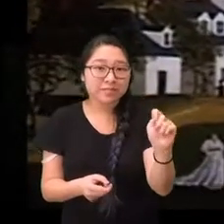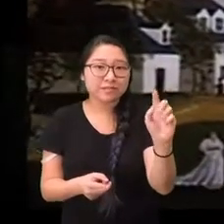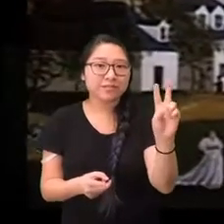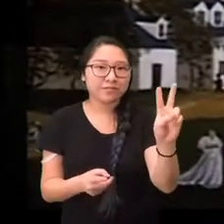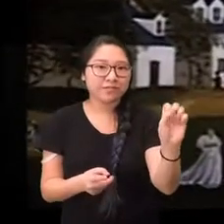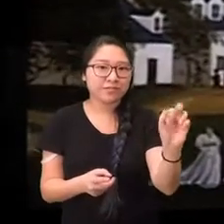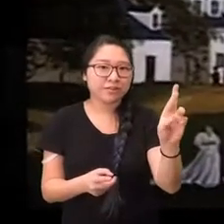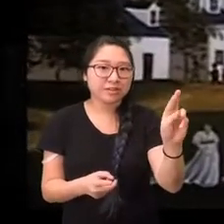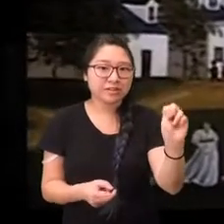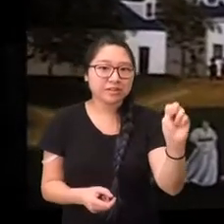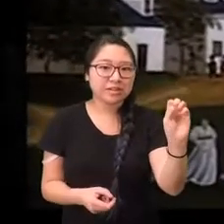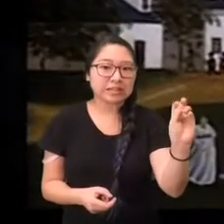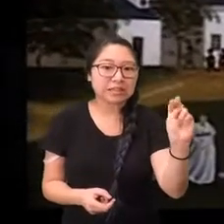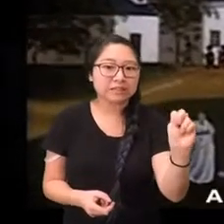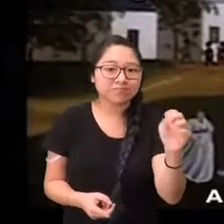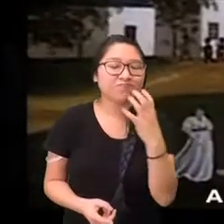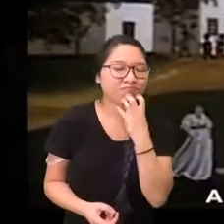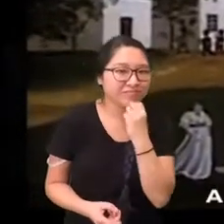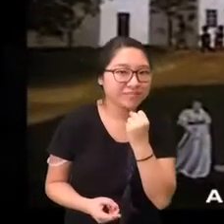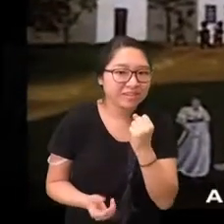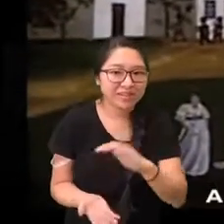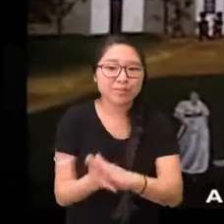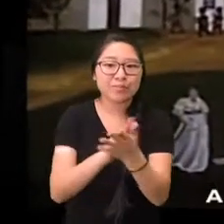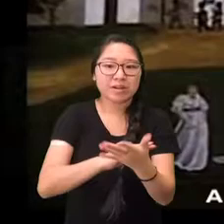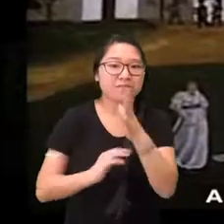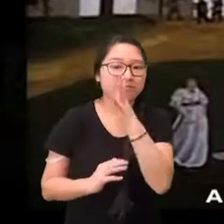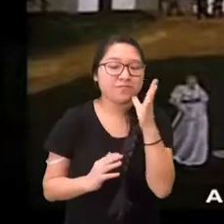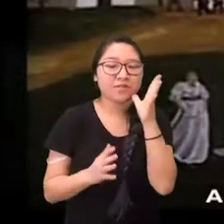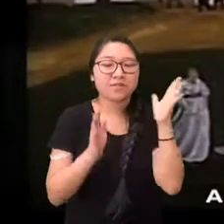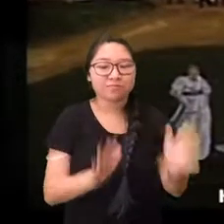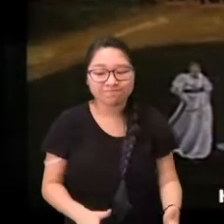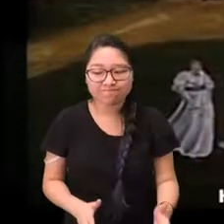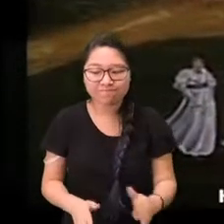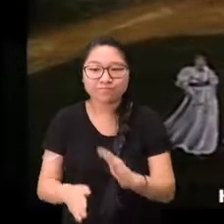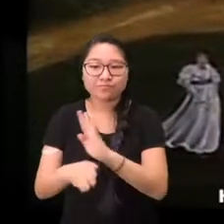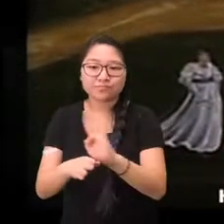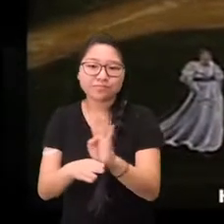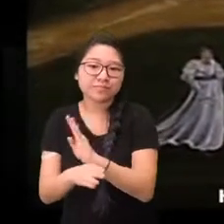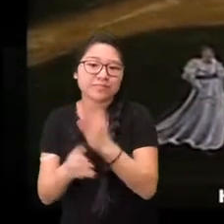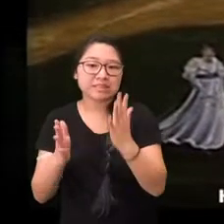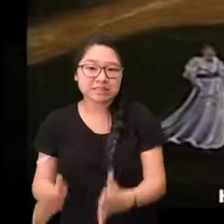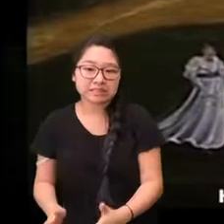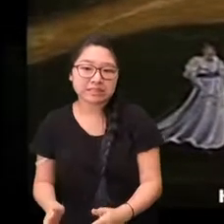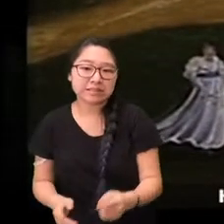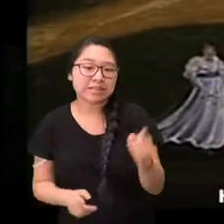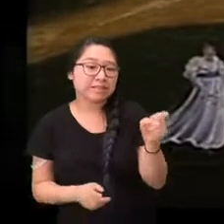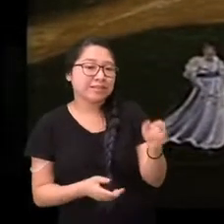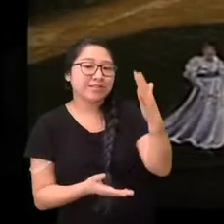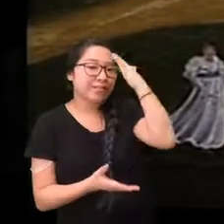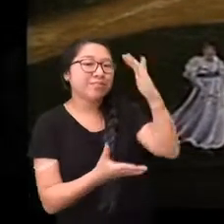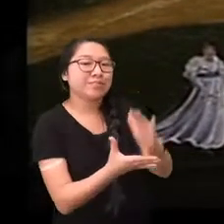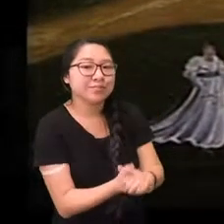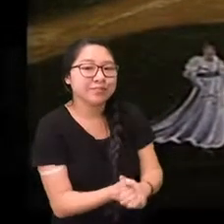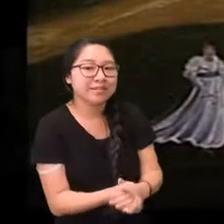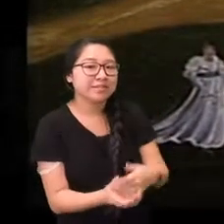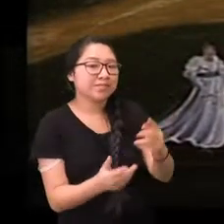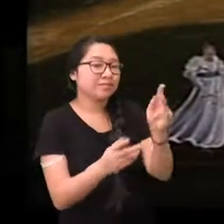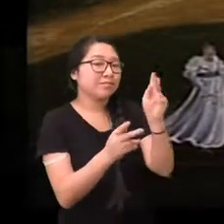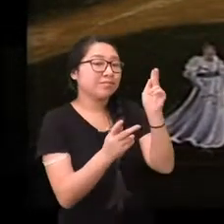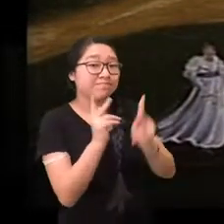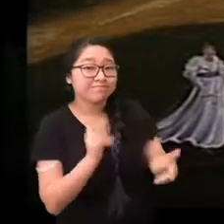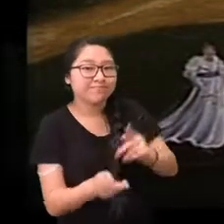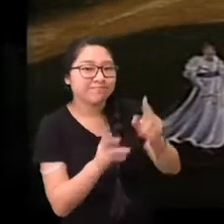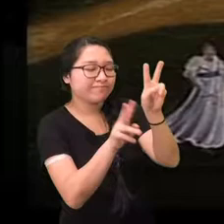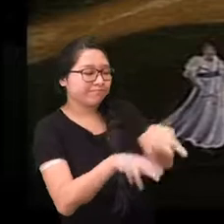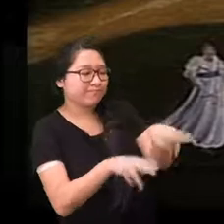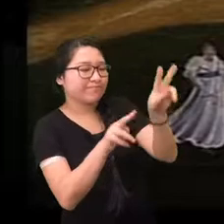to become once again a planter and a businessman he is confident that he will never again be in the